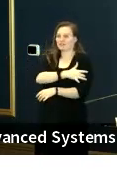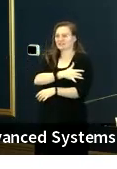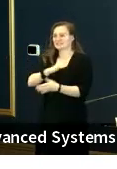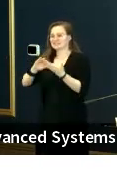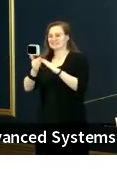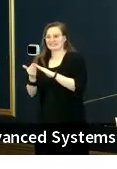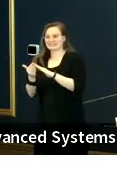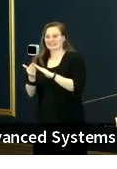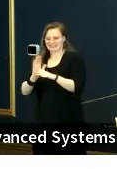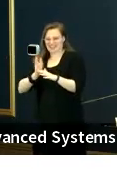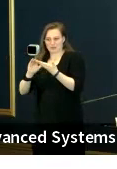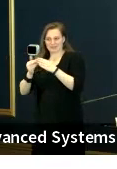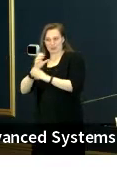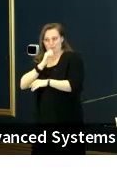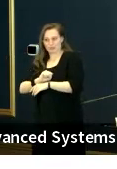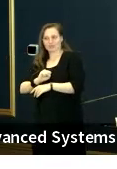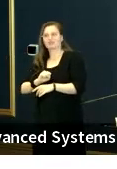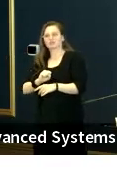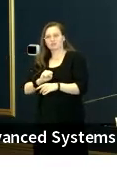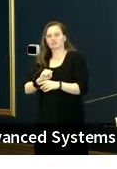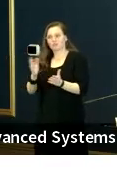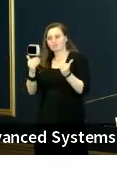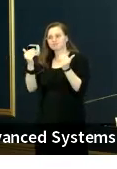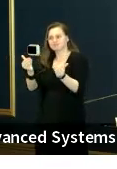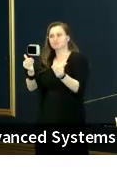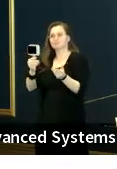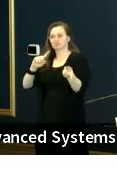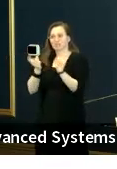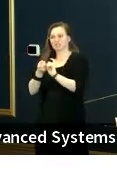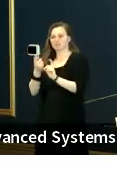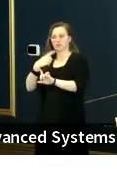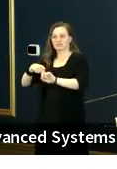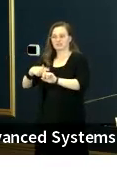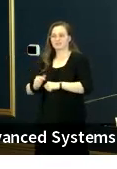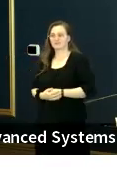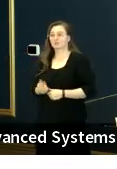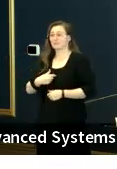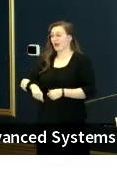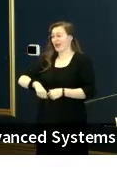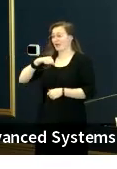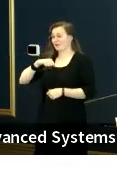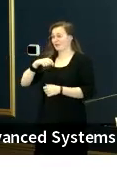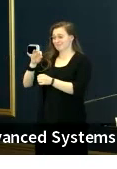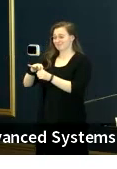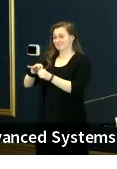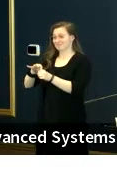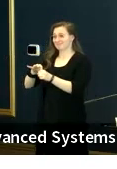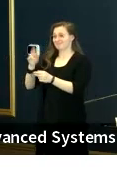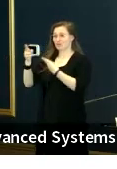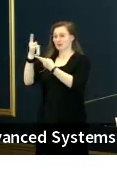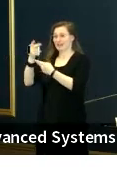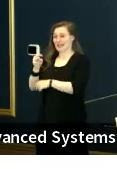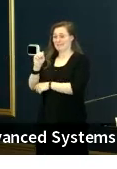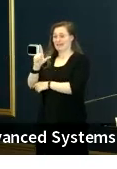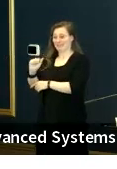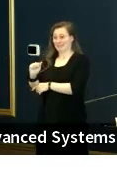as ours, to start making changes yesterday. And so I was proud when I ran for an MLA that was, that had, when